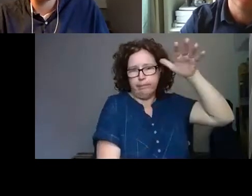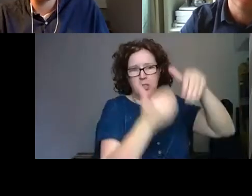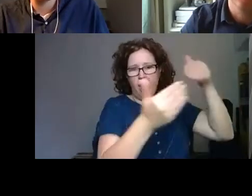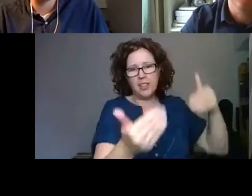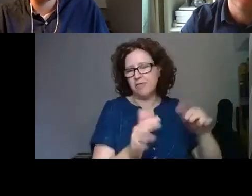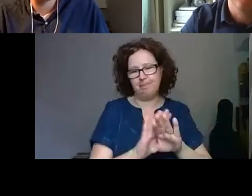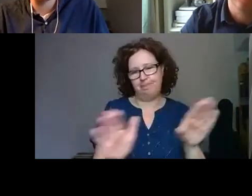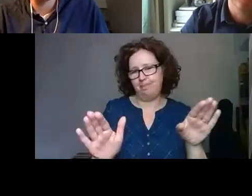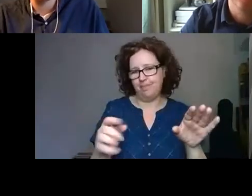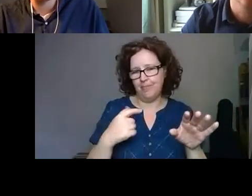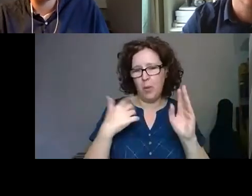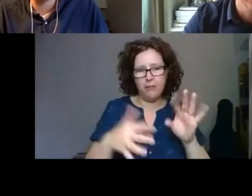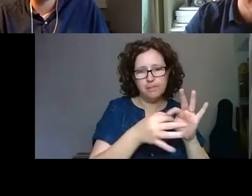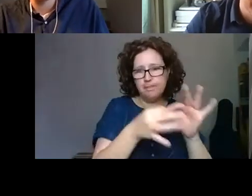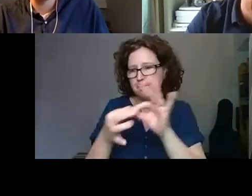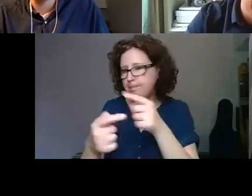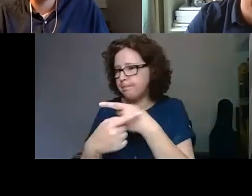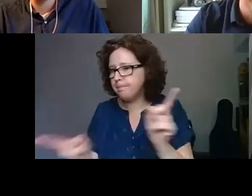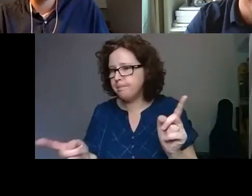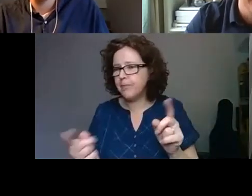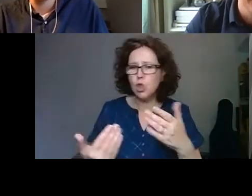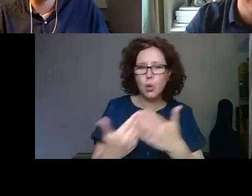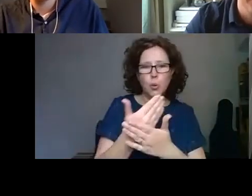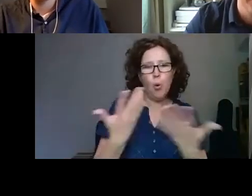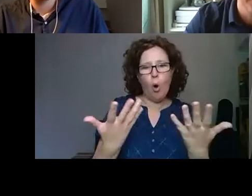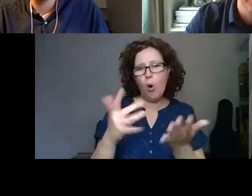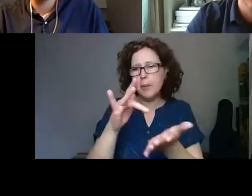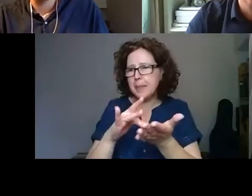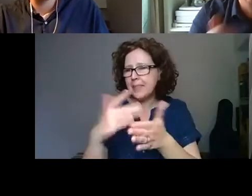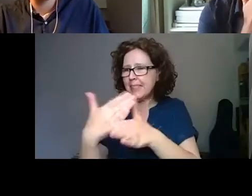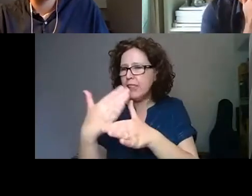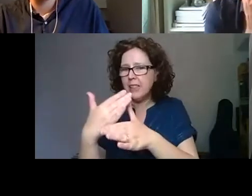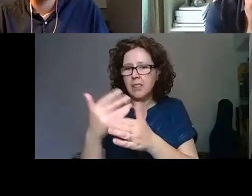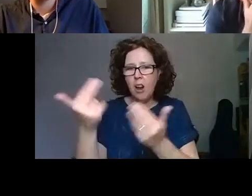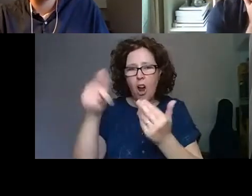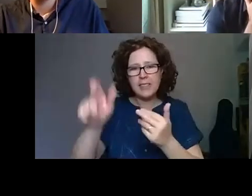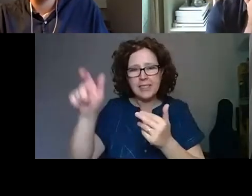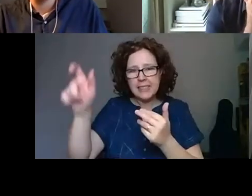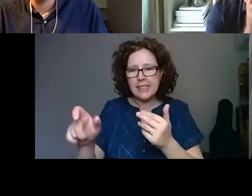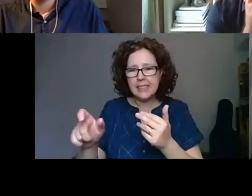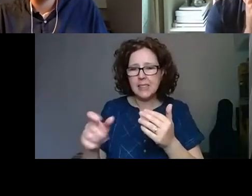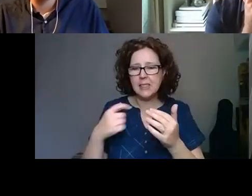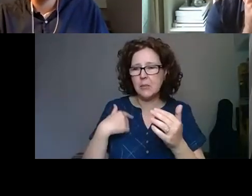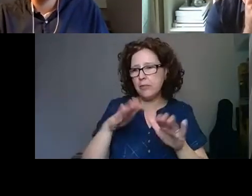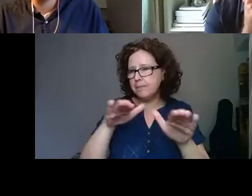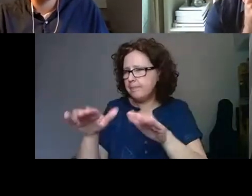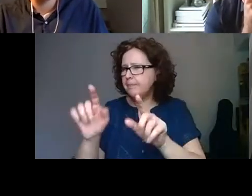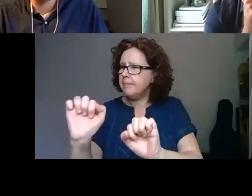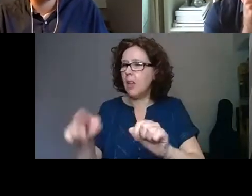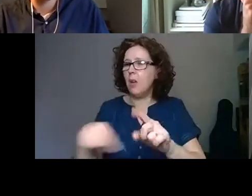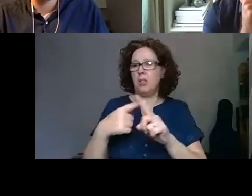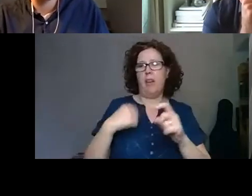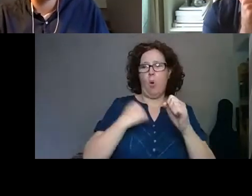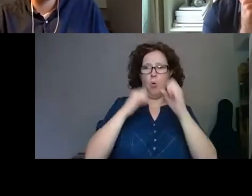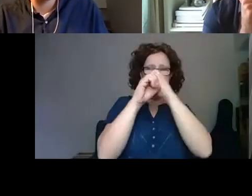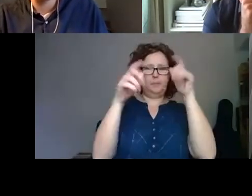young to mid-career artists to develop commissions oriented by certain curatorial frameworks. It's also